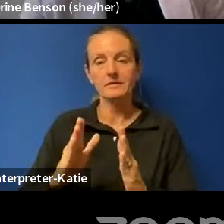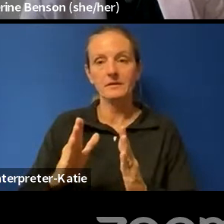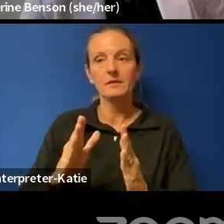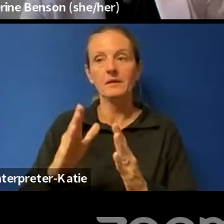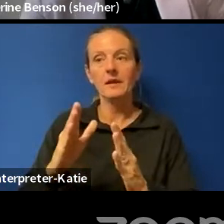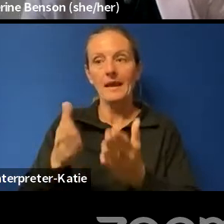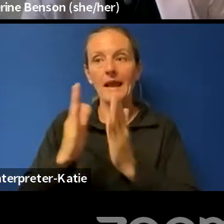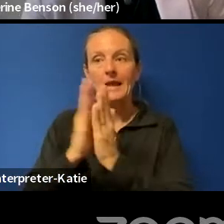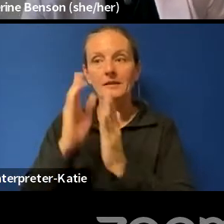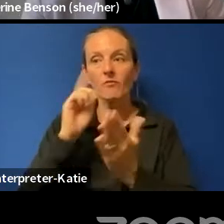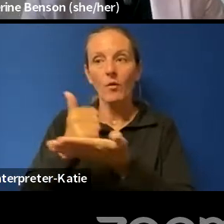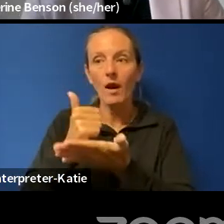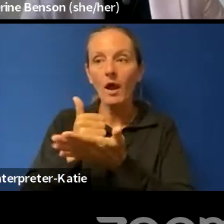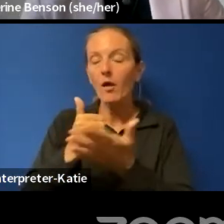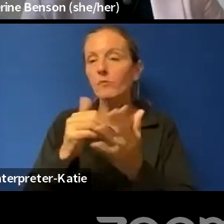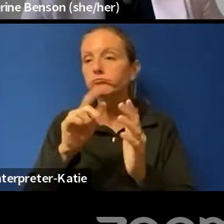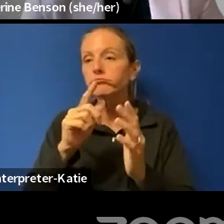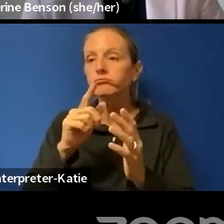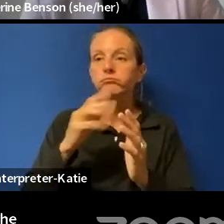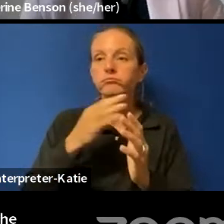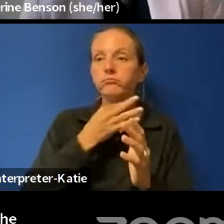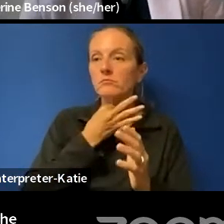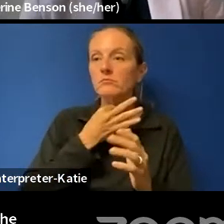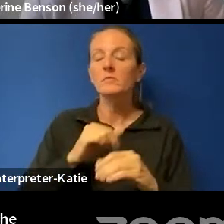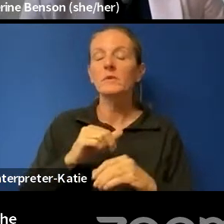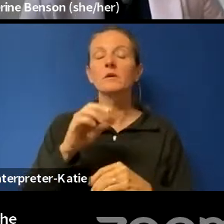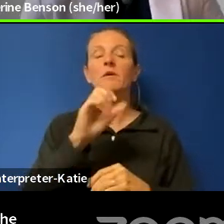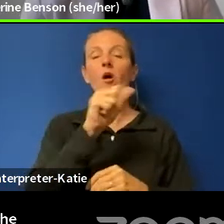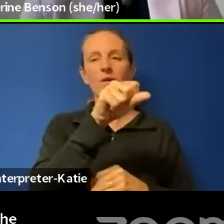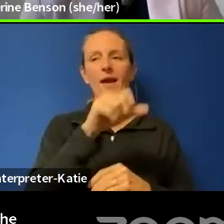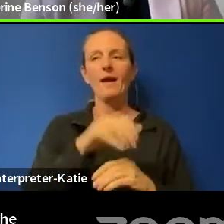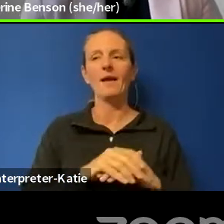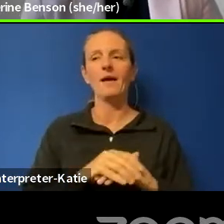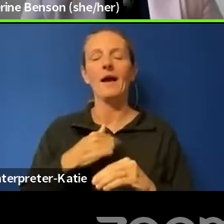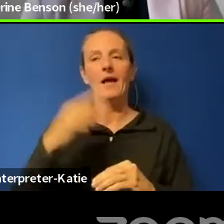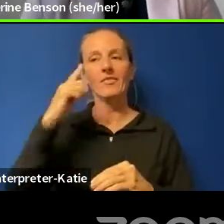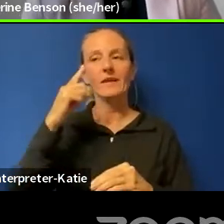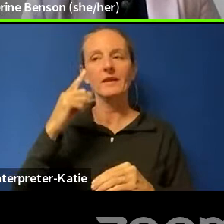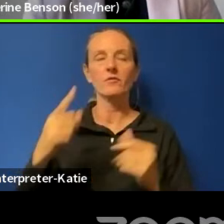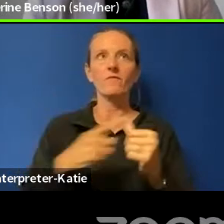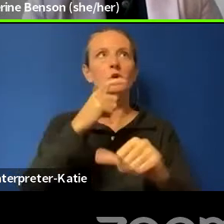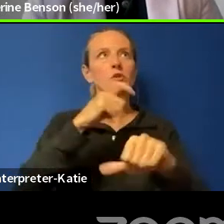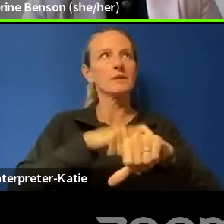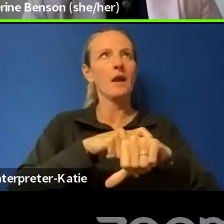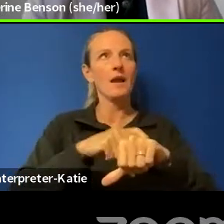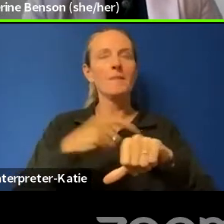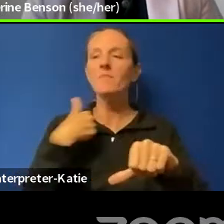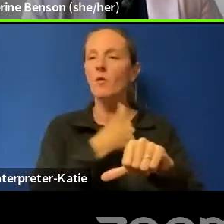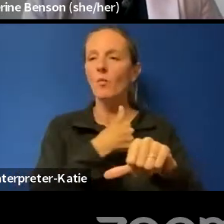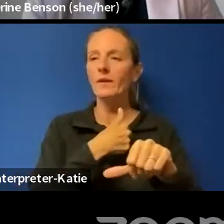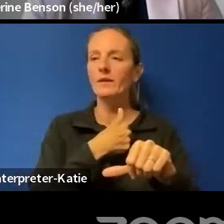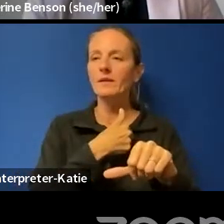Absolutely. I think that, uh, the, the first, the first time that we ever, um,